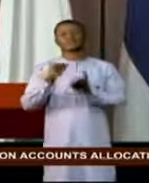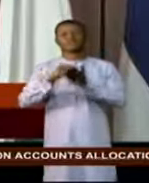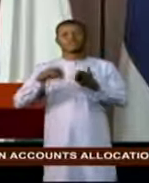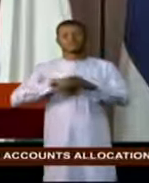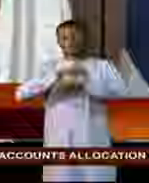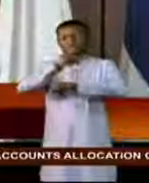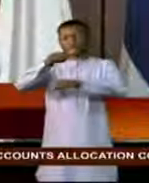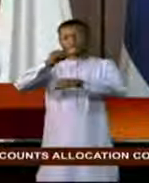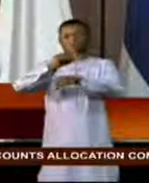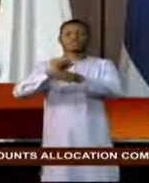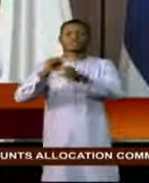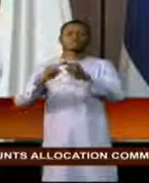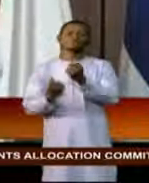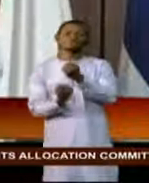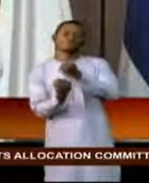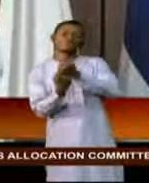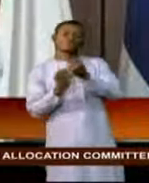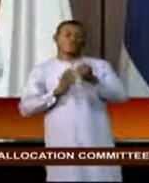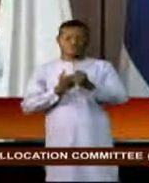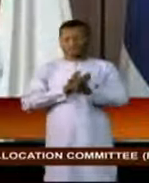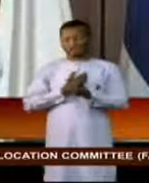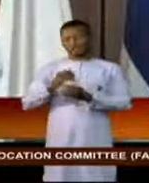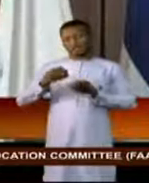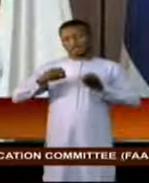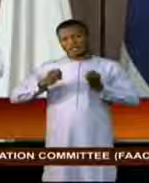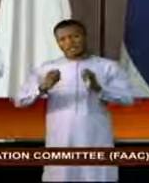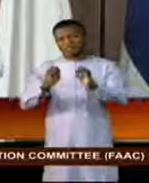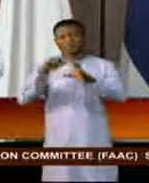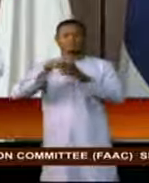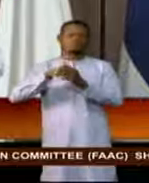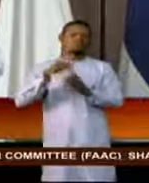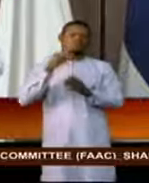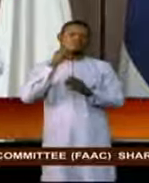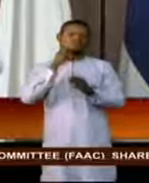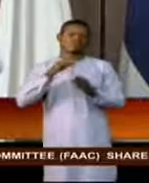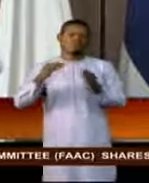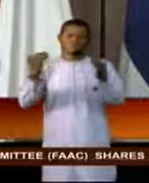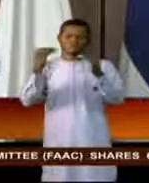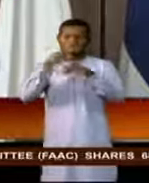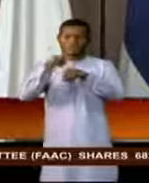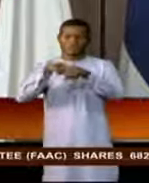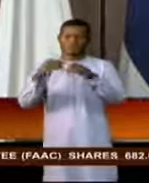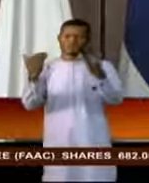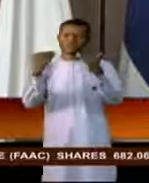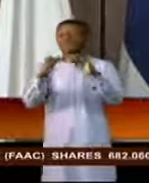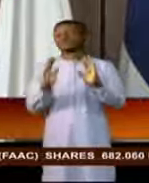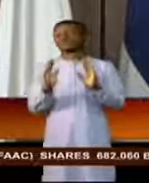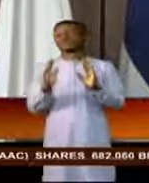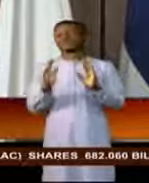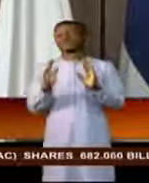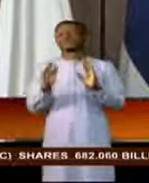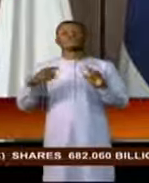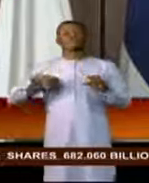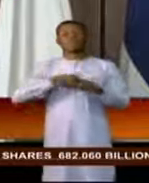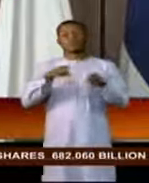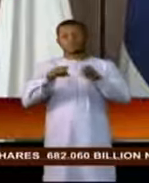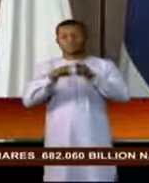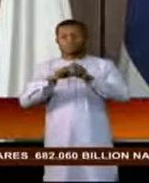to support our effort at the national level. We will also encourage